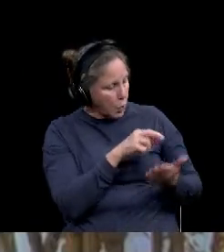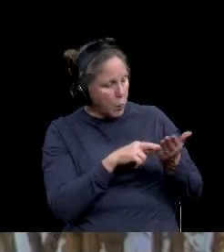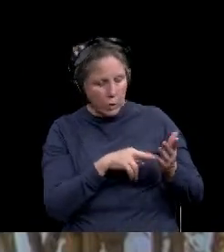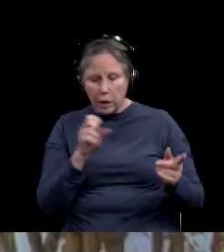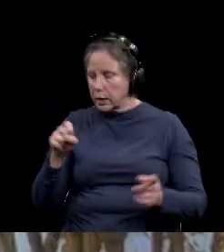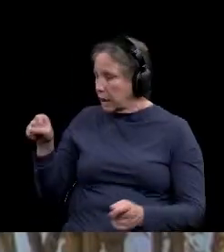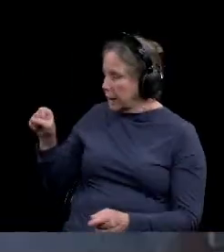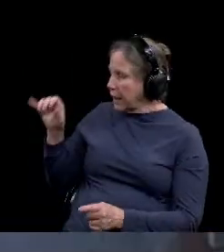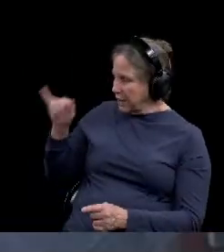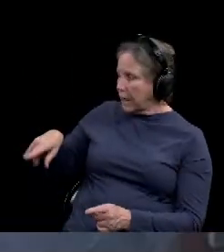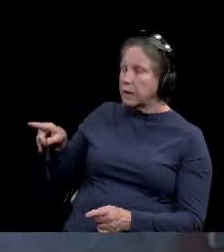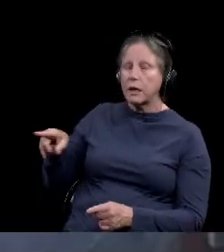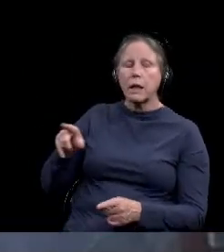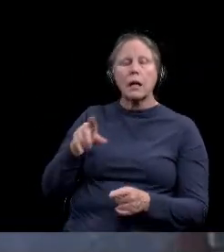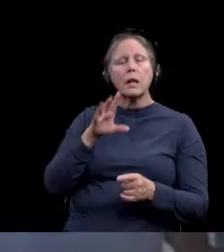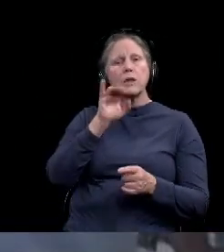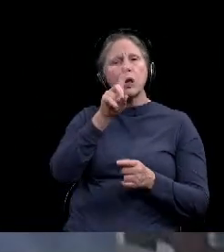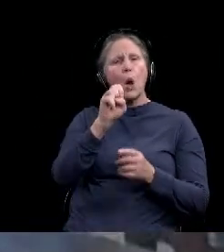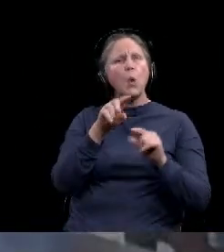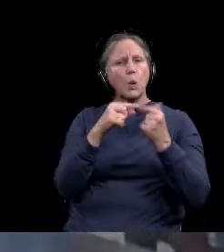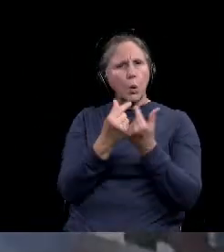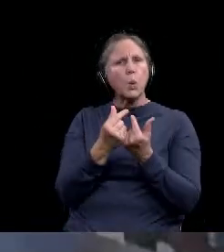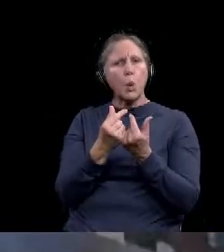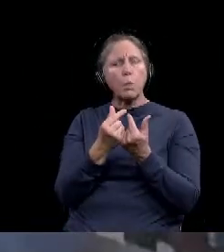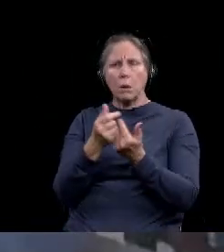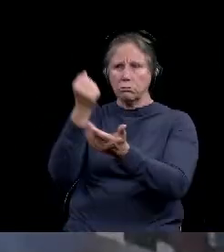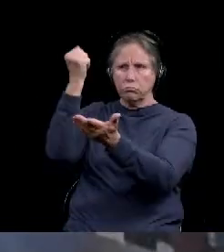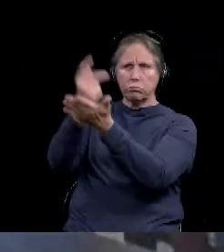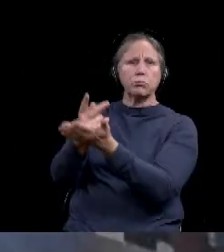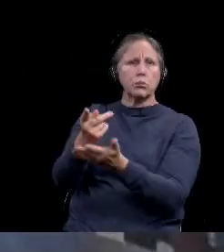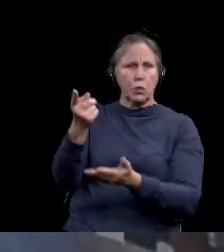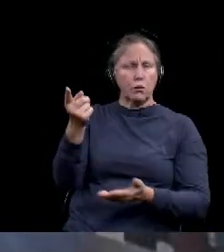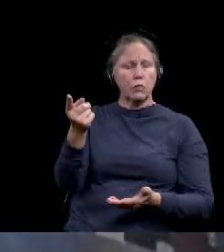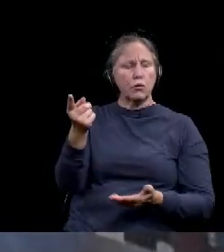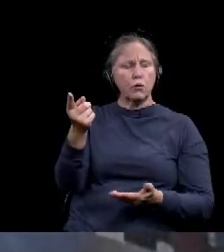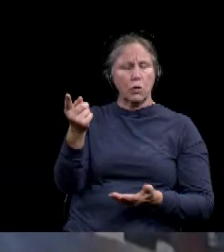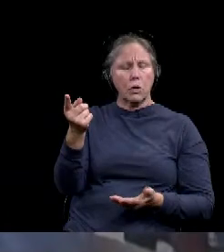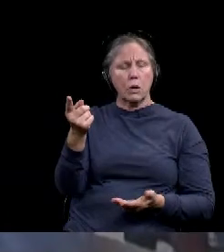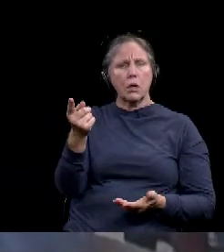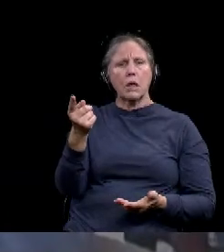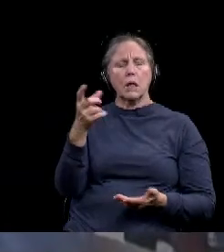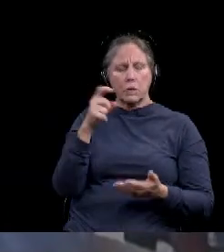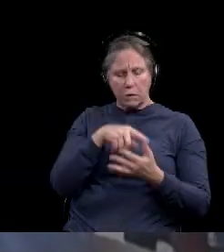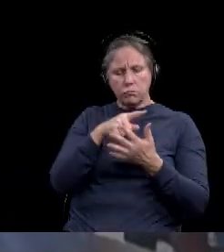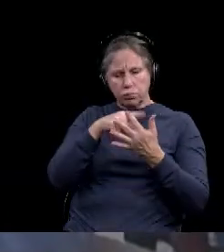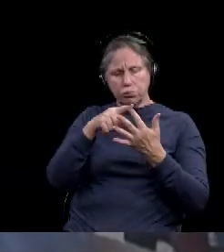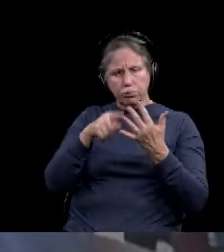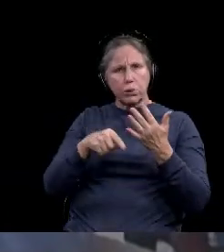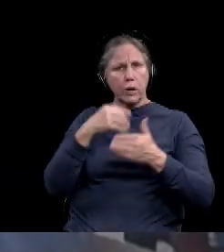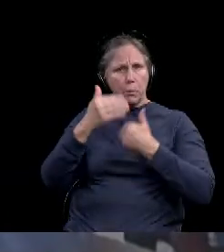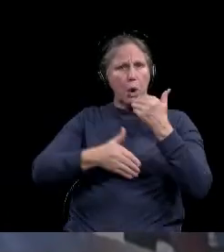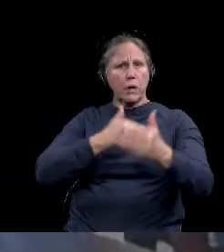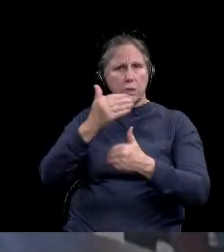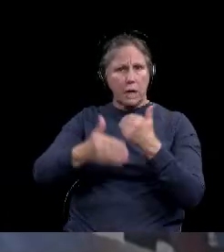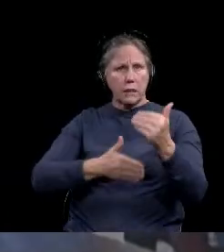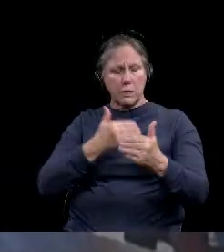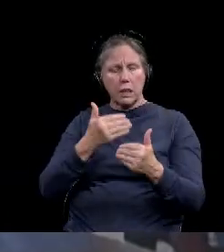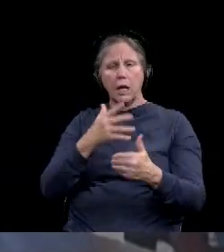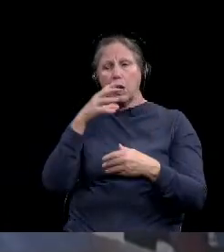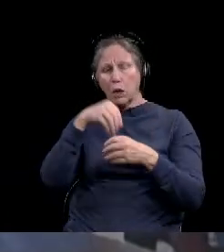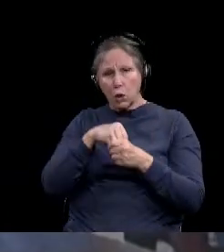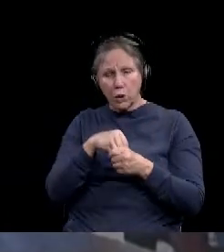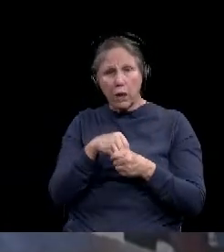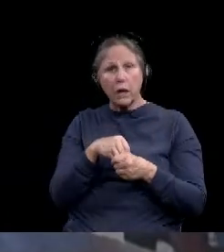me. Code enforcement group. Uh, so, uh, those, uh, you know, all those protocols will be followed, uh, followed, including